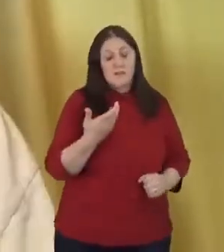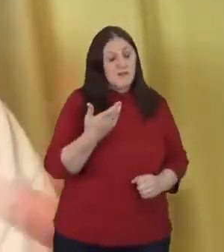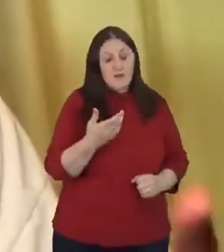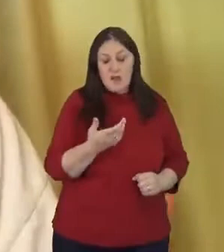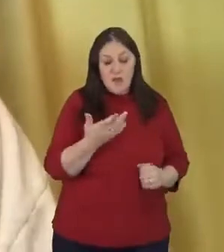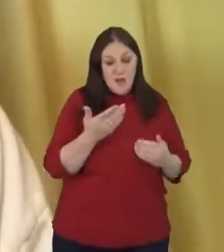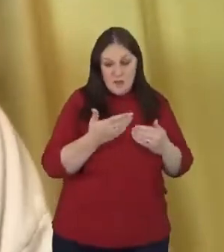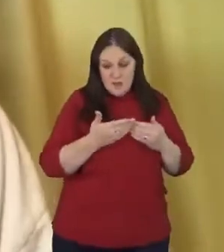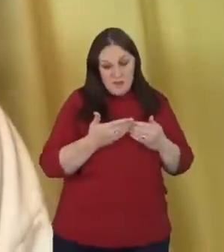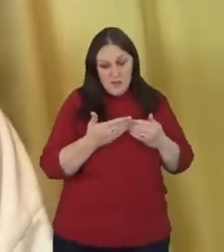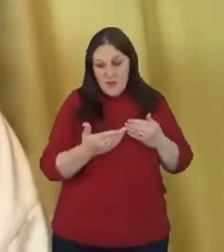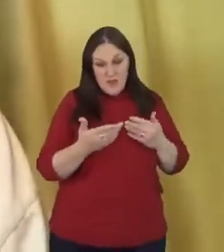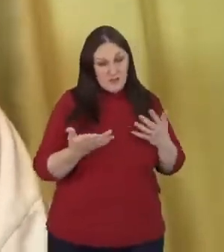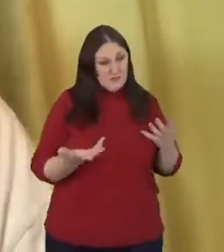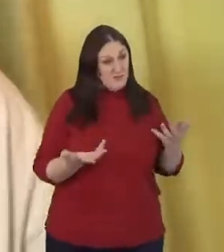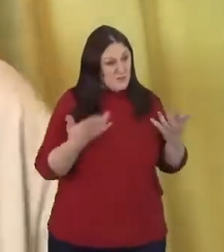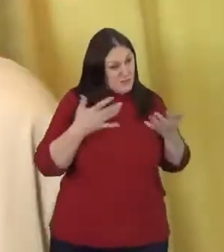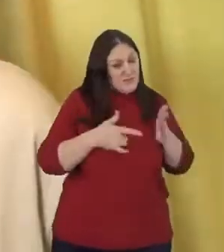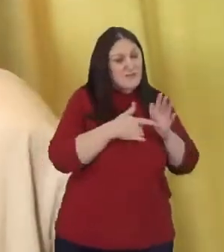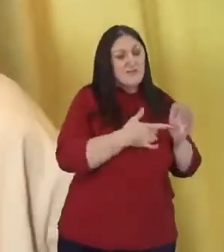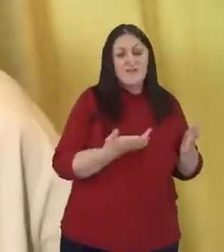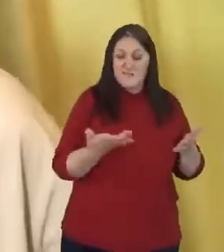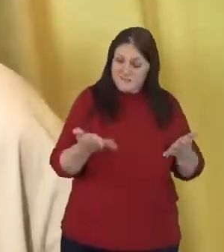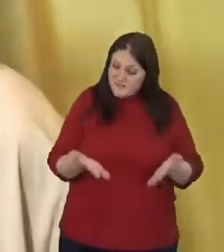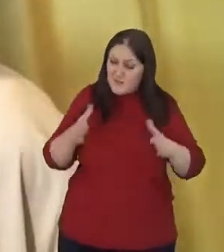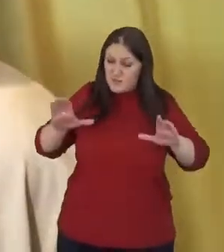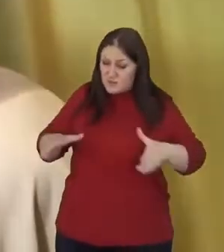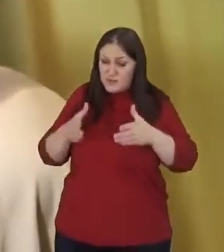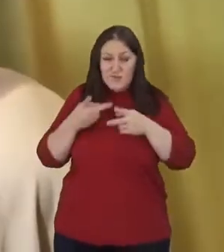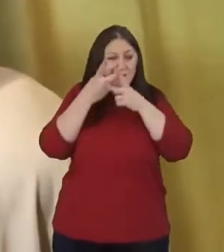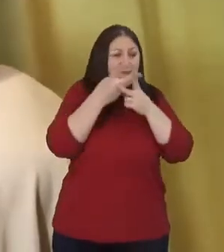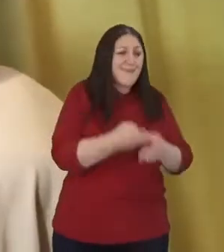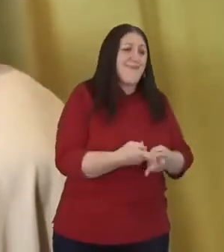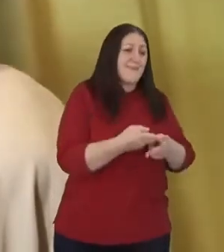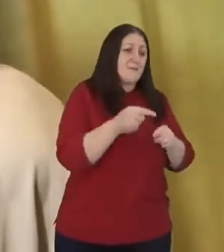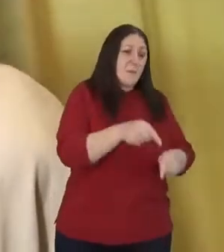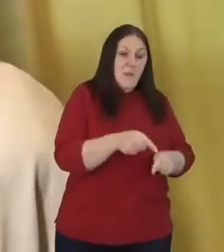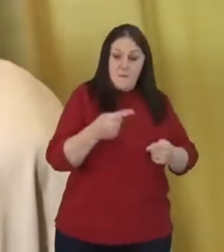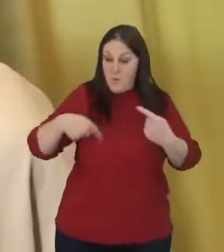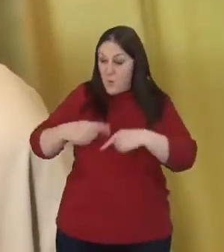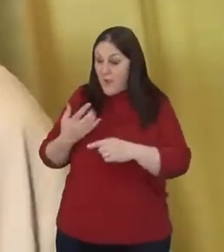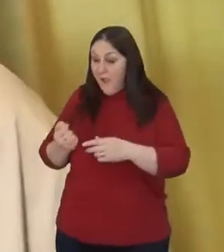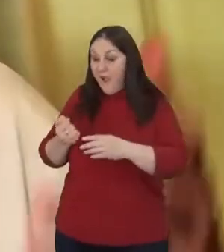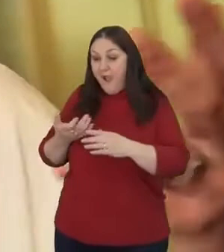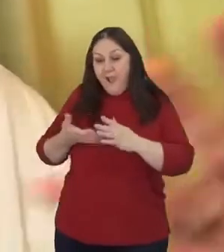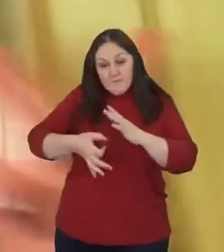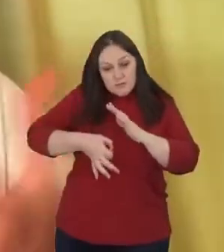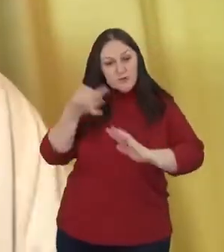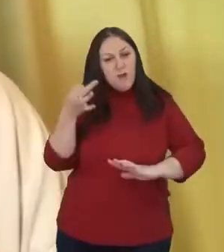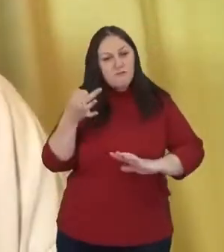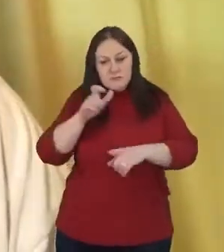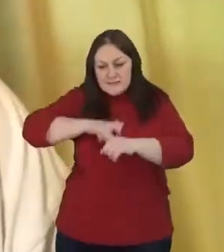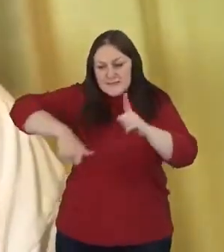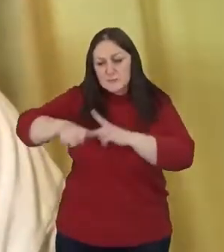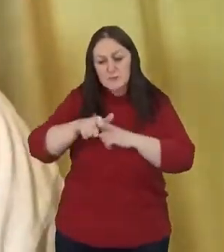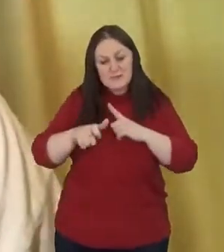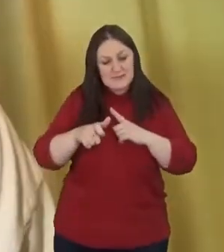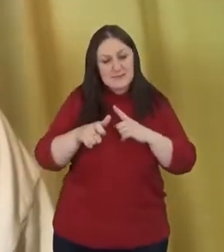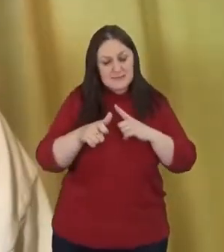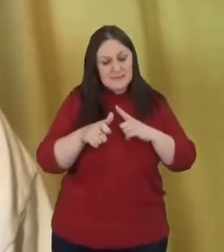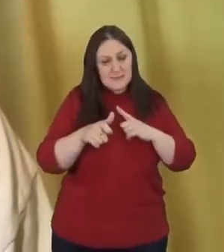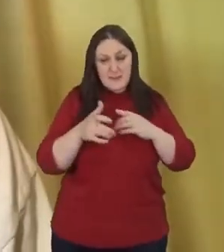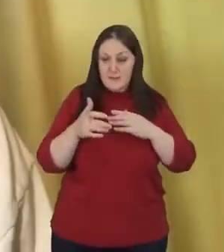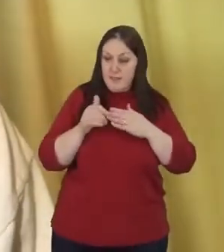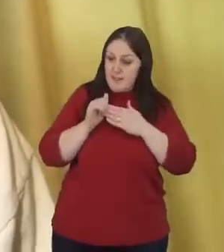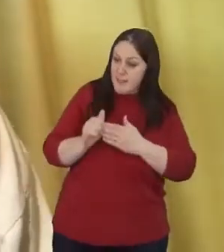as something that the church cares about, right? So, um, we've got a recovery community in Philadelphia that's all, you know, led by